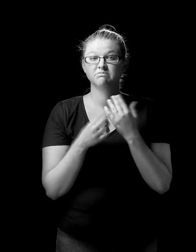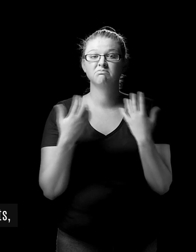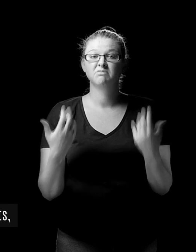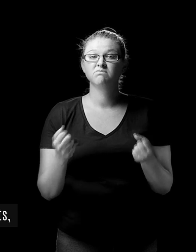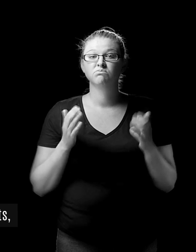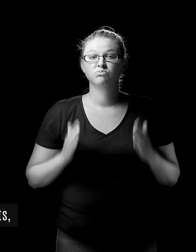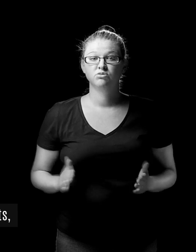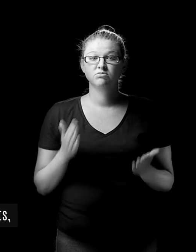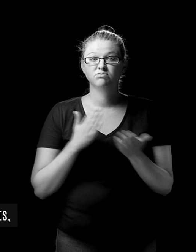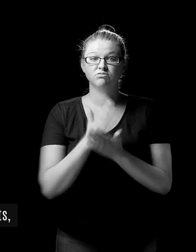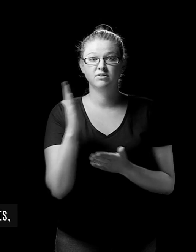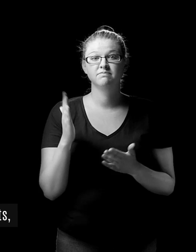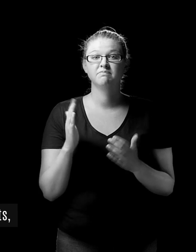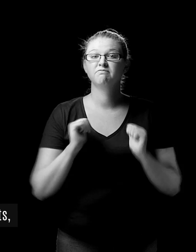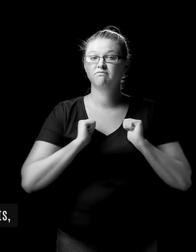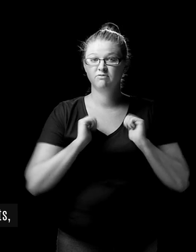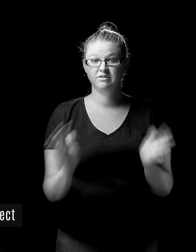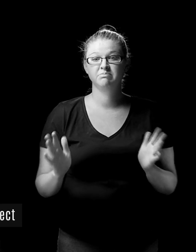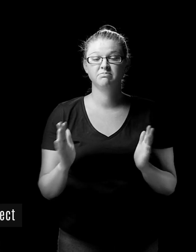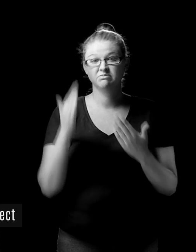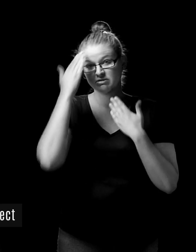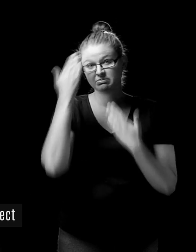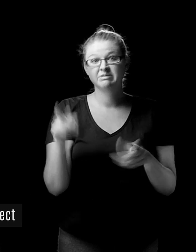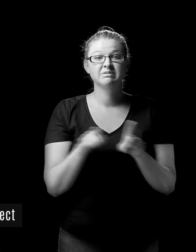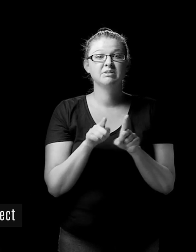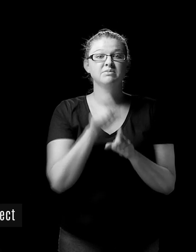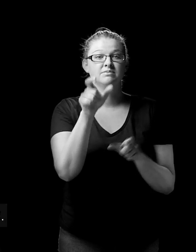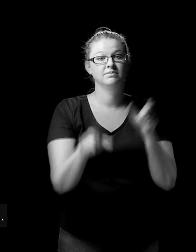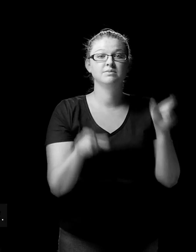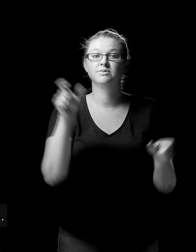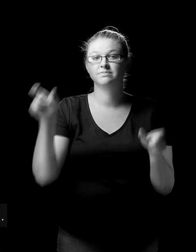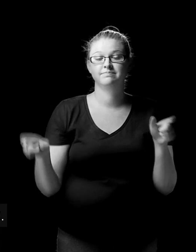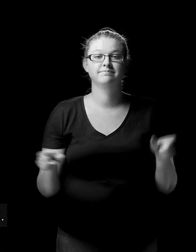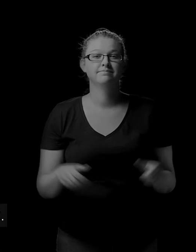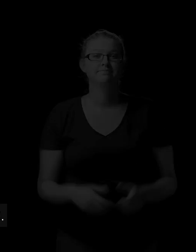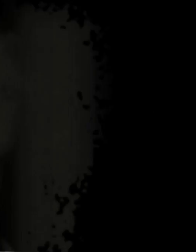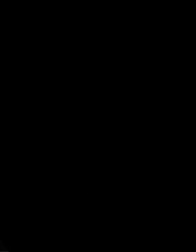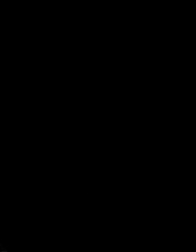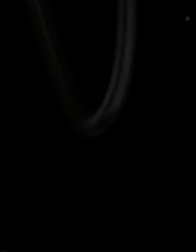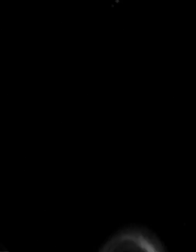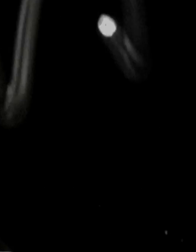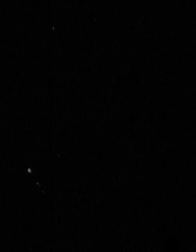disabilities enjoy human rights, freedom, and respect like other people.